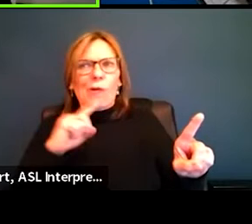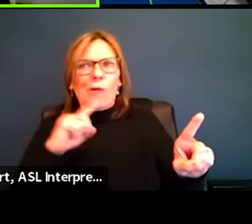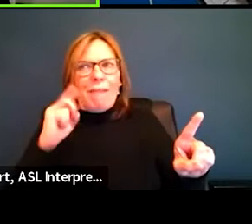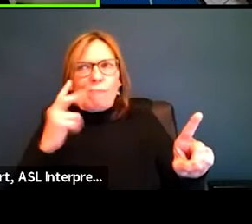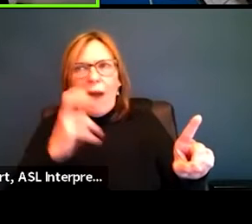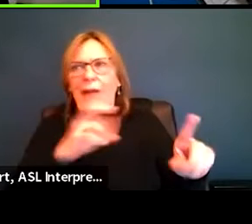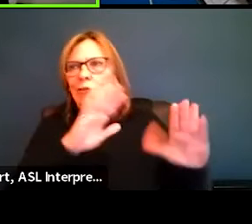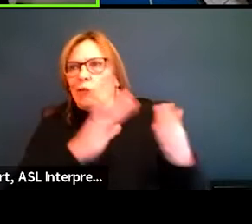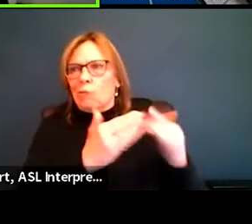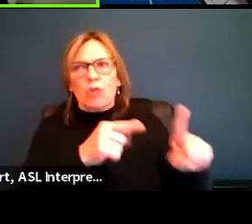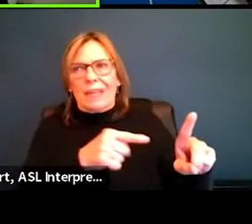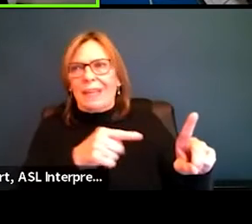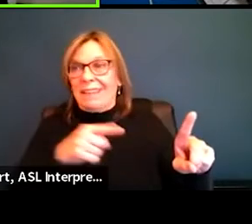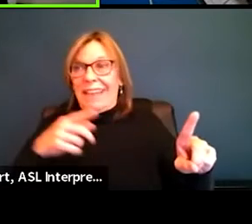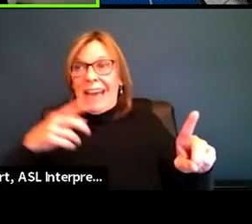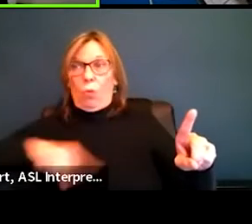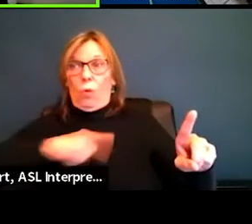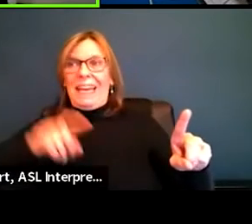most accessible to them.